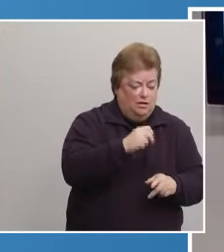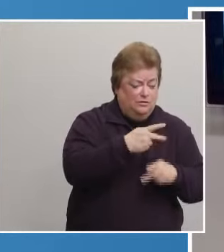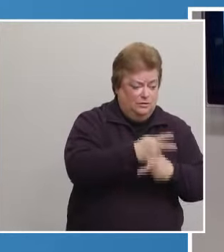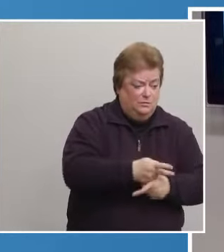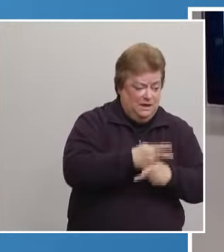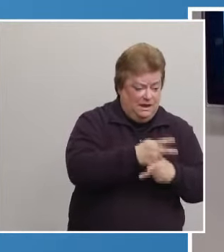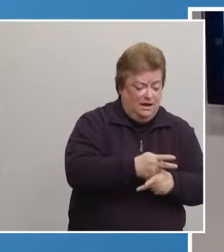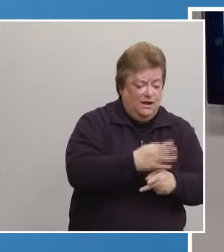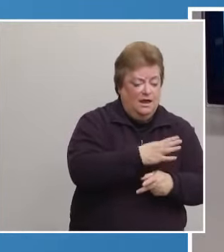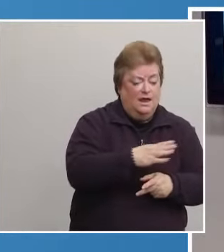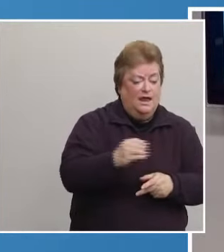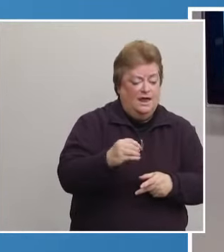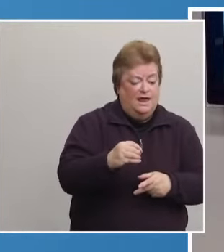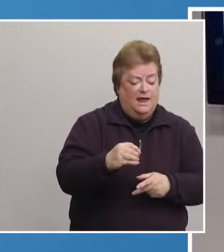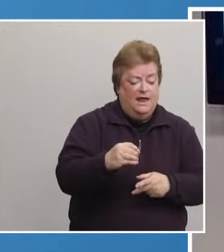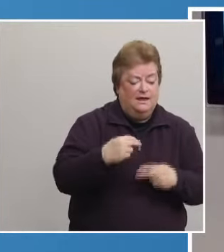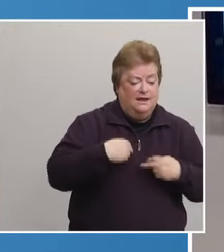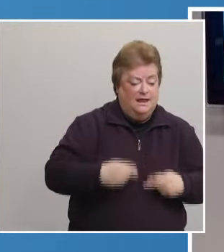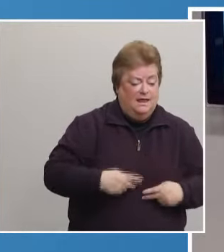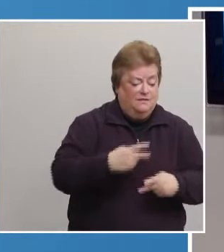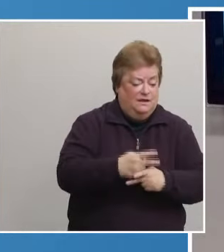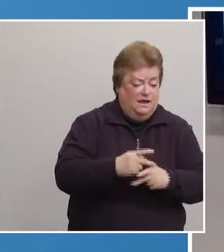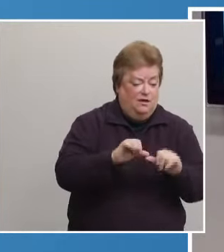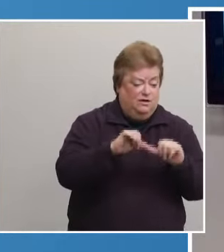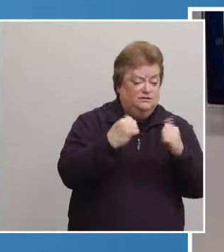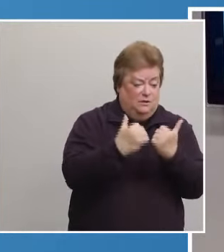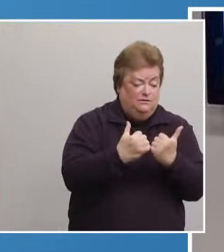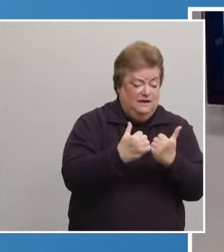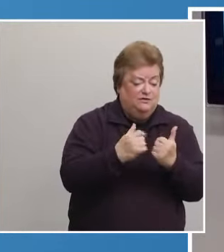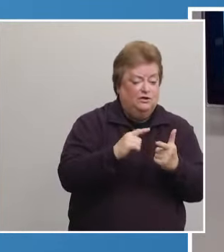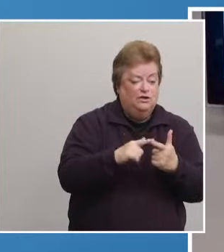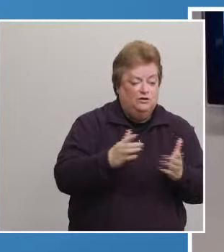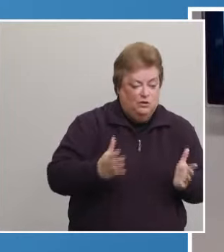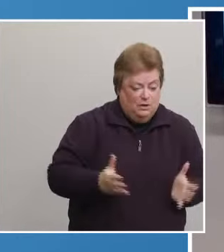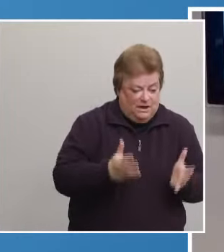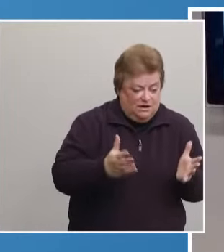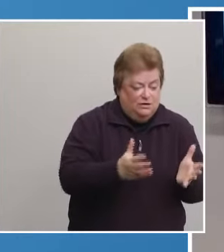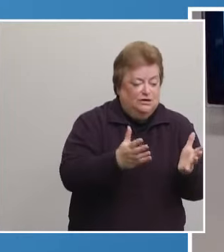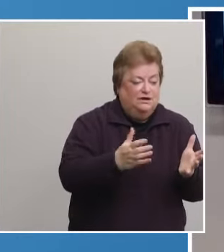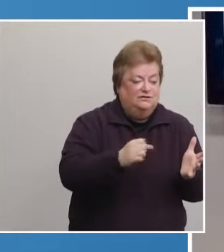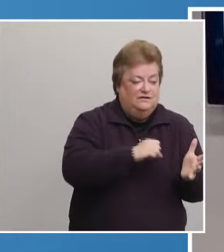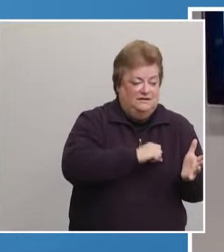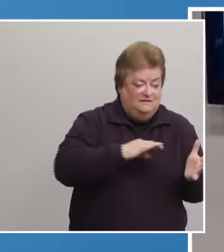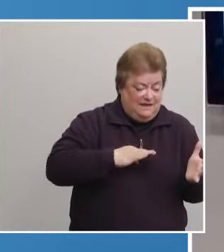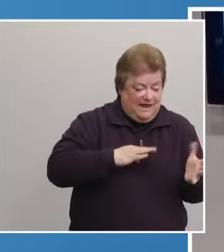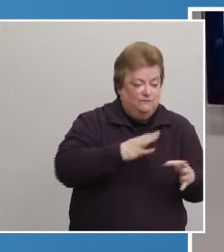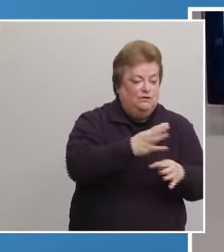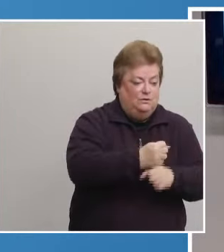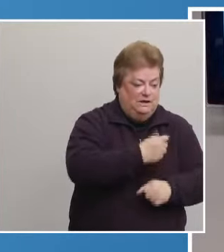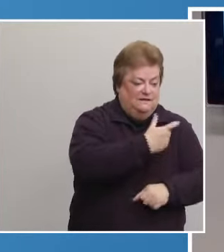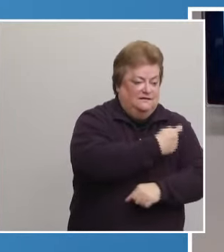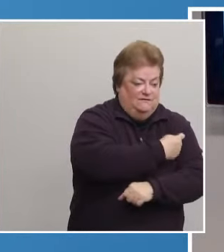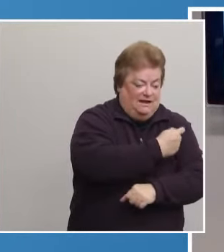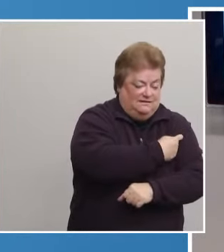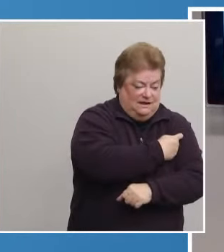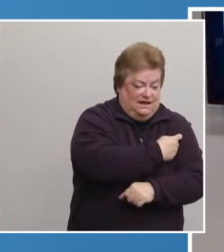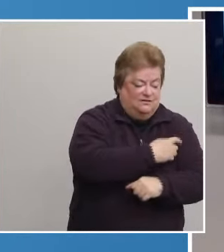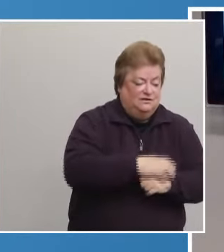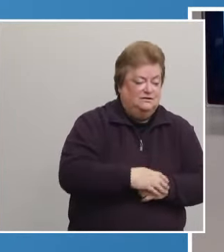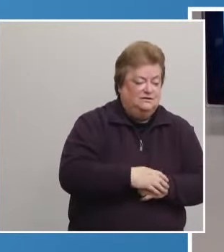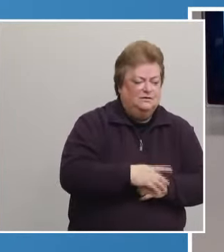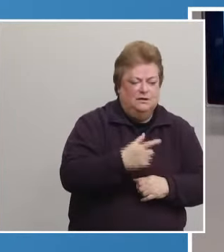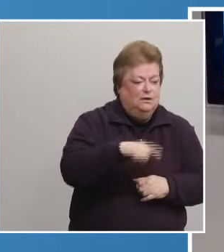and with the healthcare association to really encourage staff to be vaccinated that are working in those